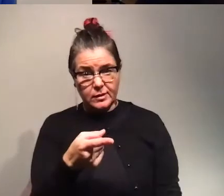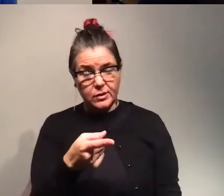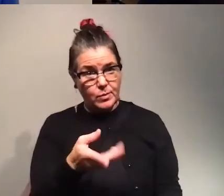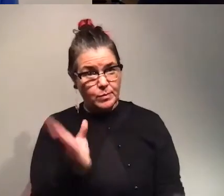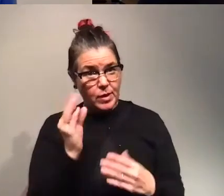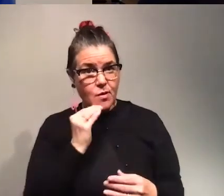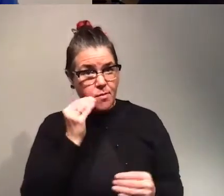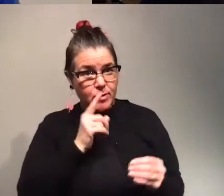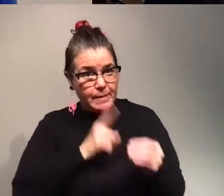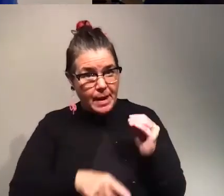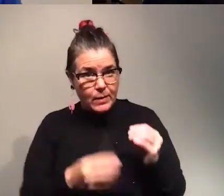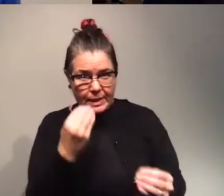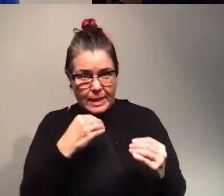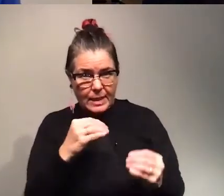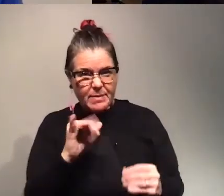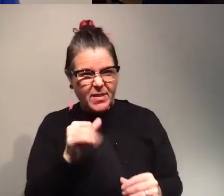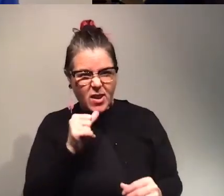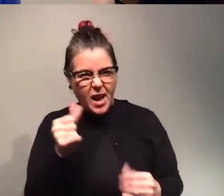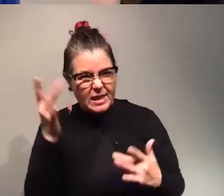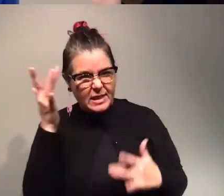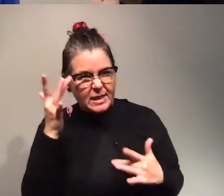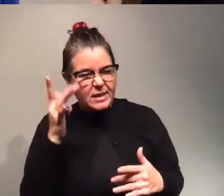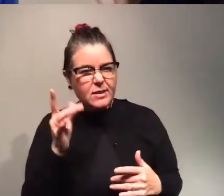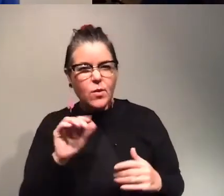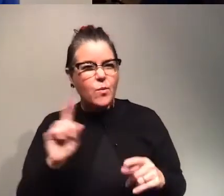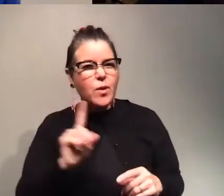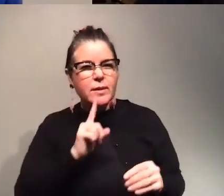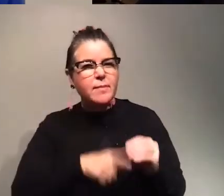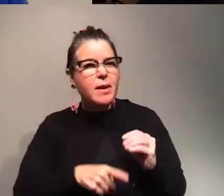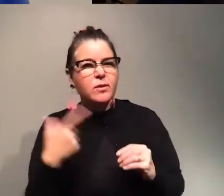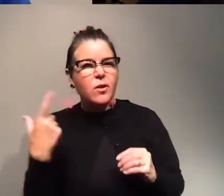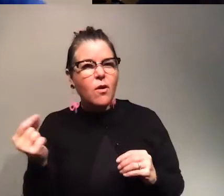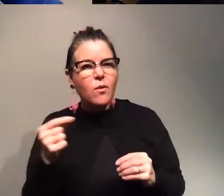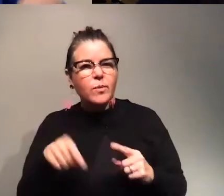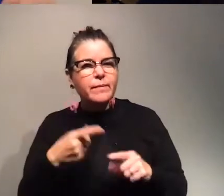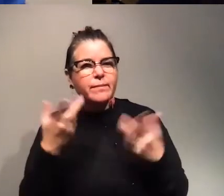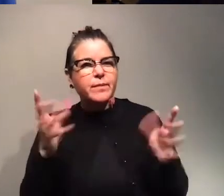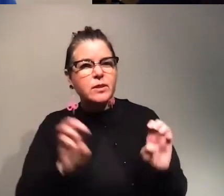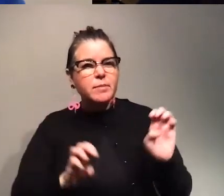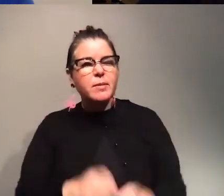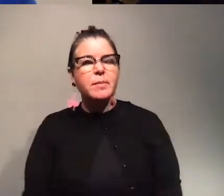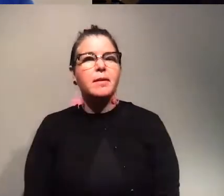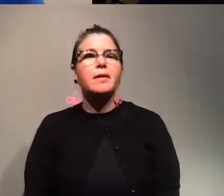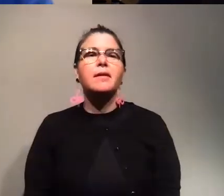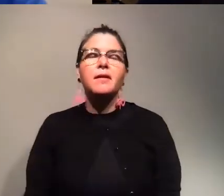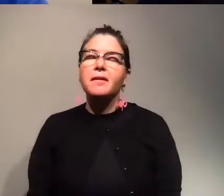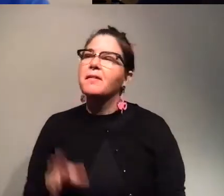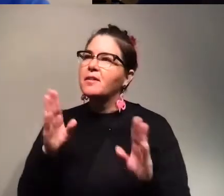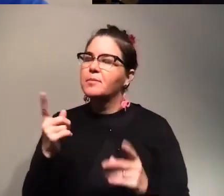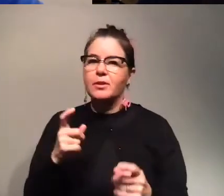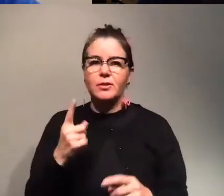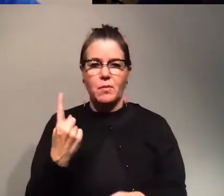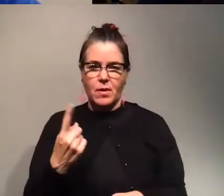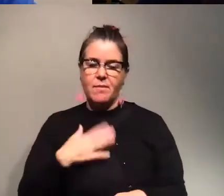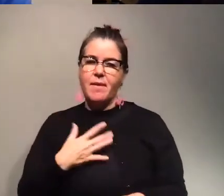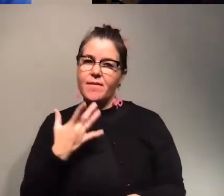home your tomatoes and eat them if they're not diseased like what where do all those tomatoes go wow that's a that's an awesome question actually one of